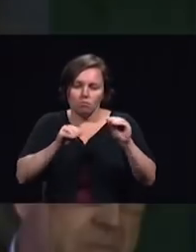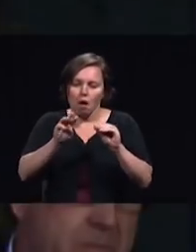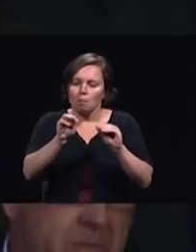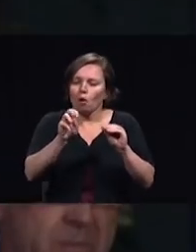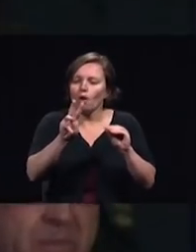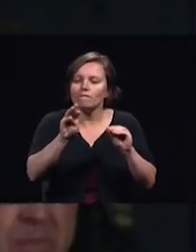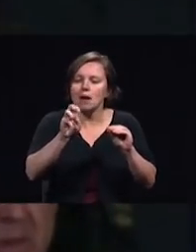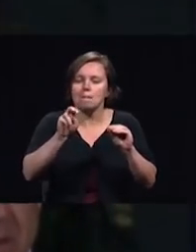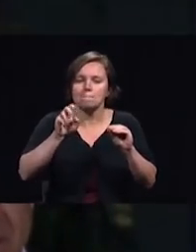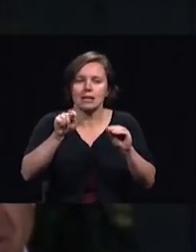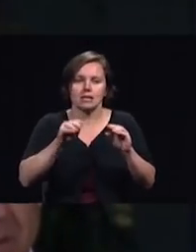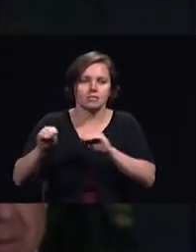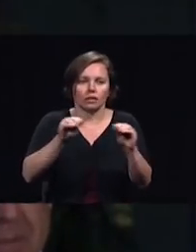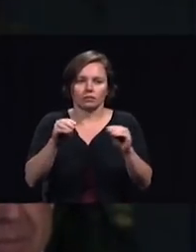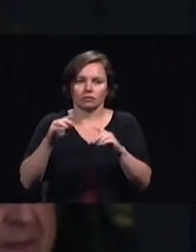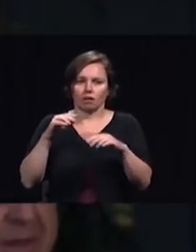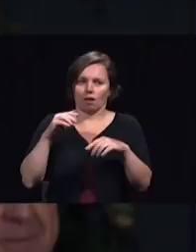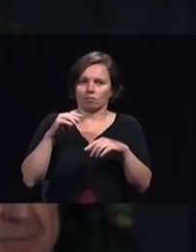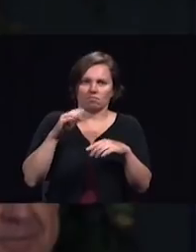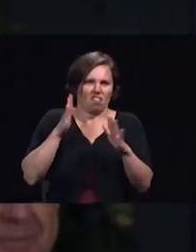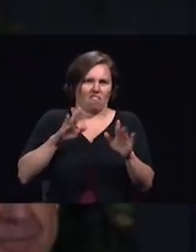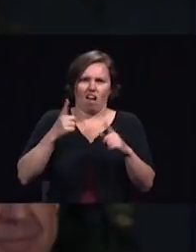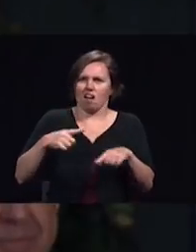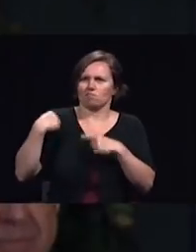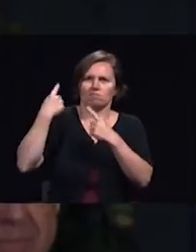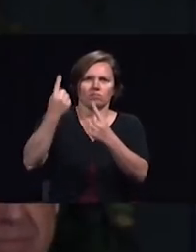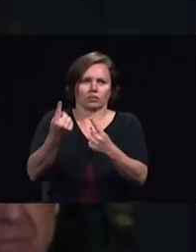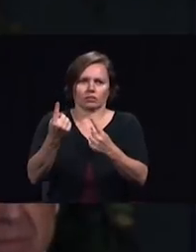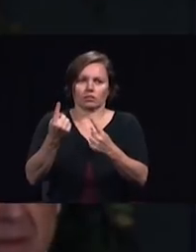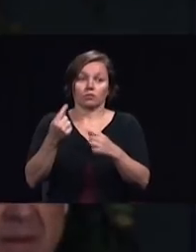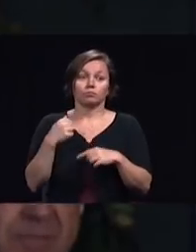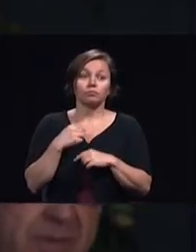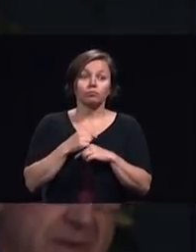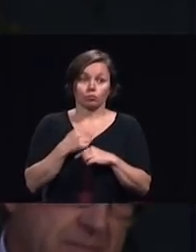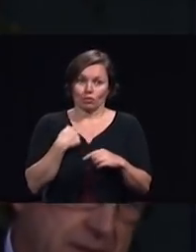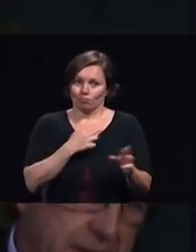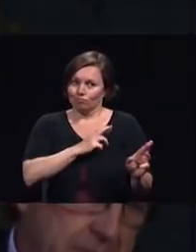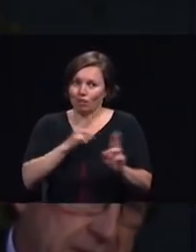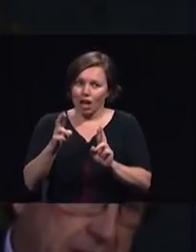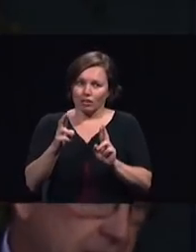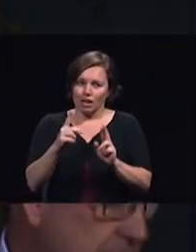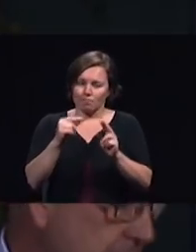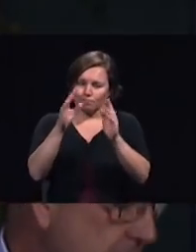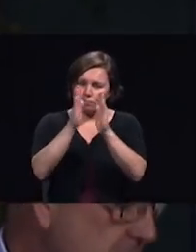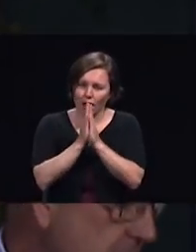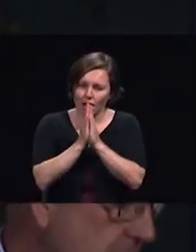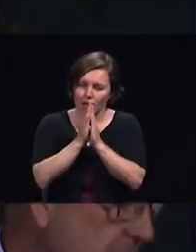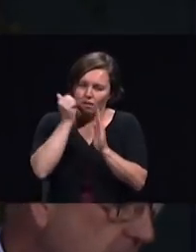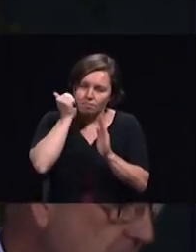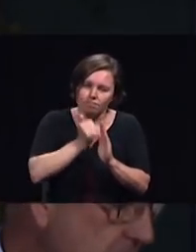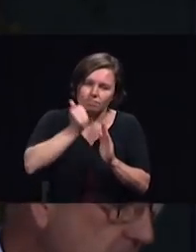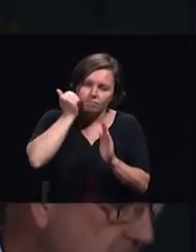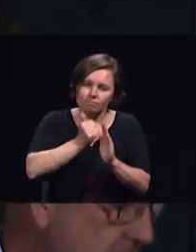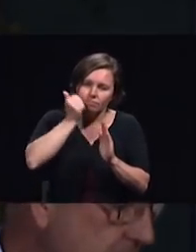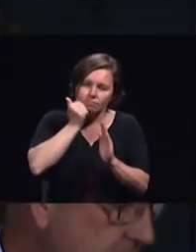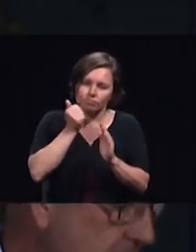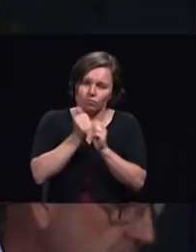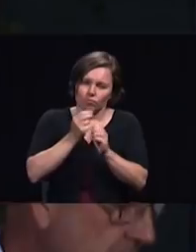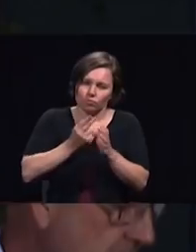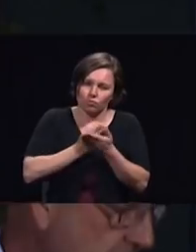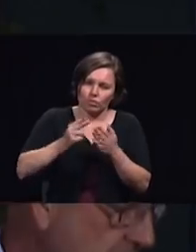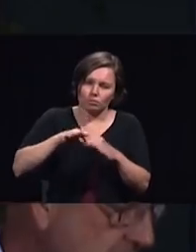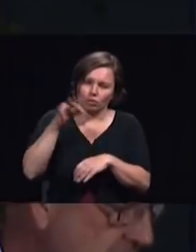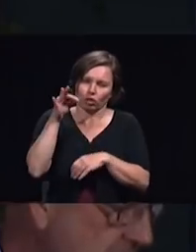are we ready for the mighty movement are we praying daily for the outpouring of the latter reign of the Holy Spirit